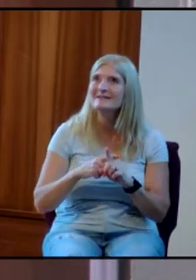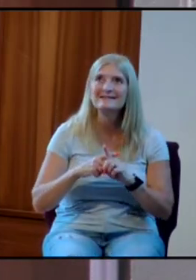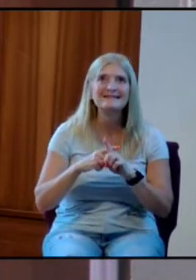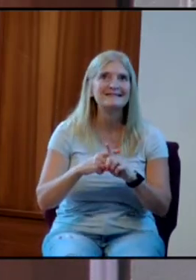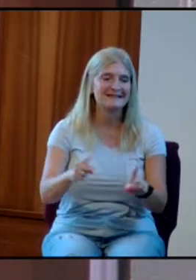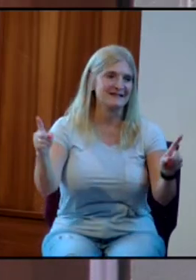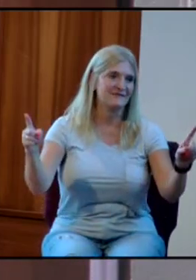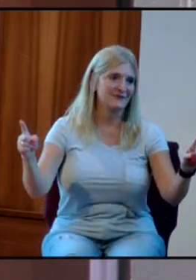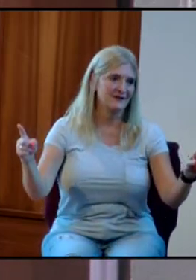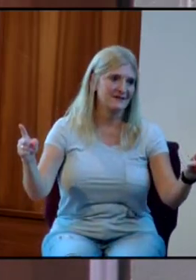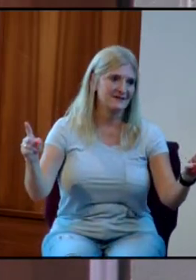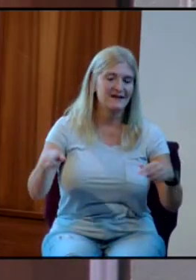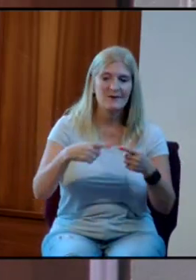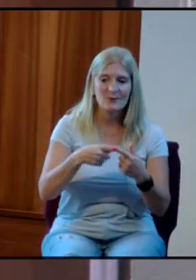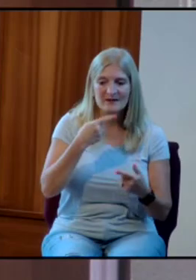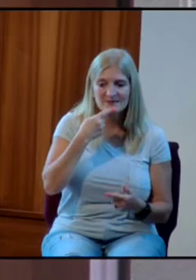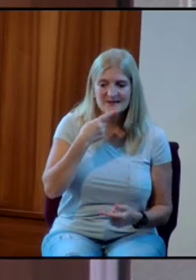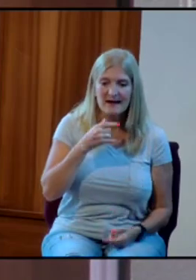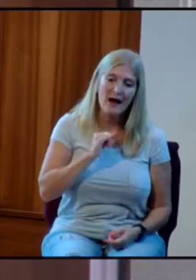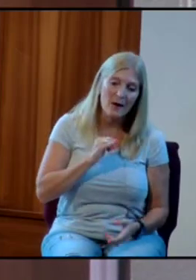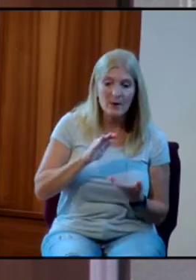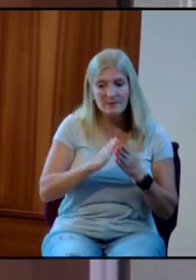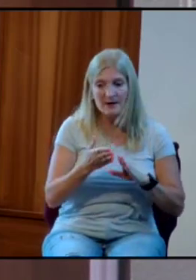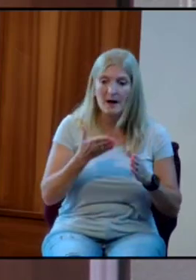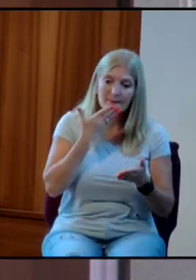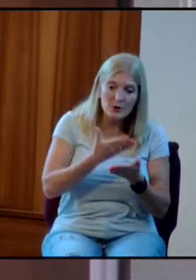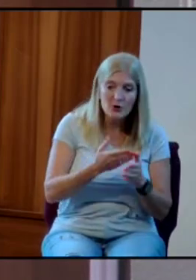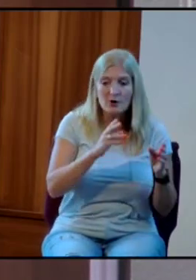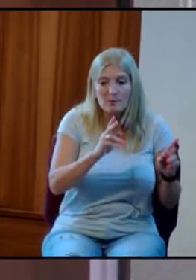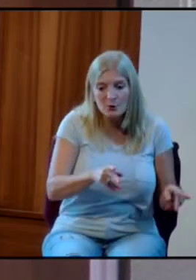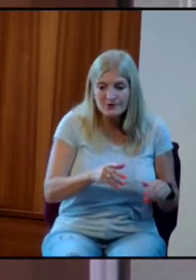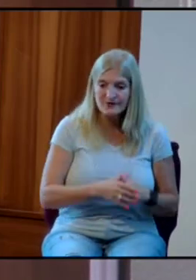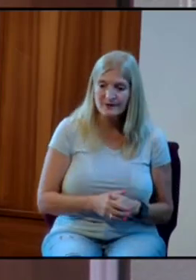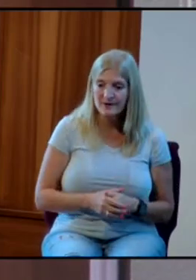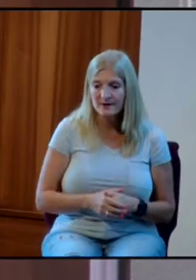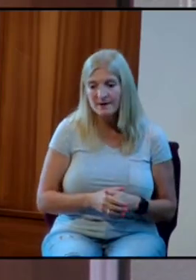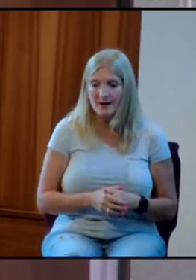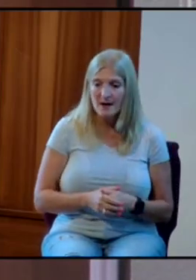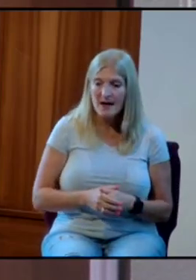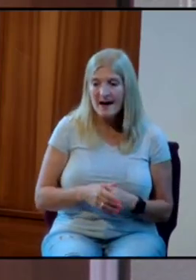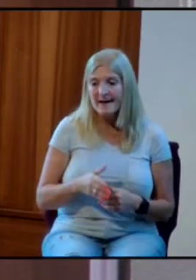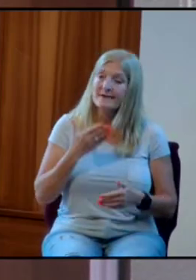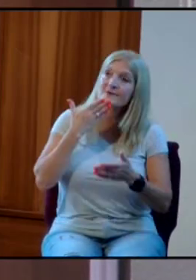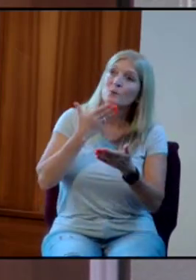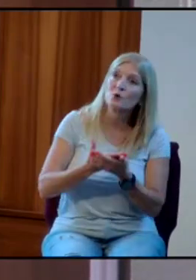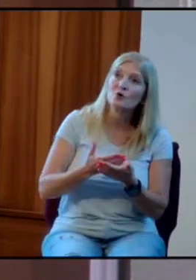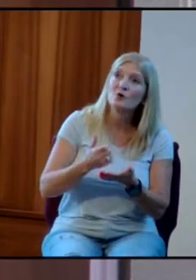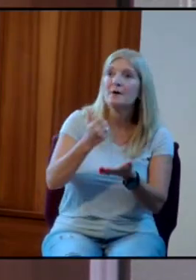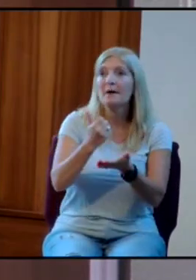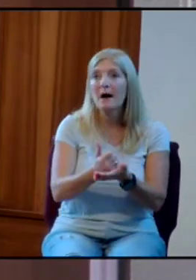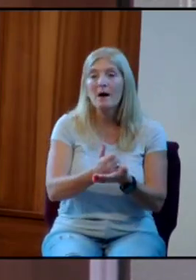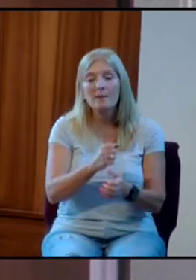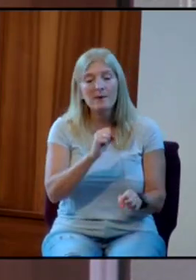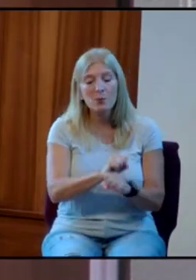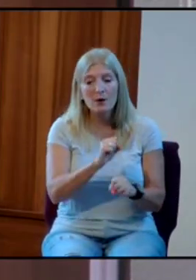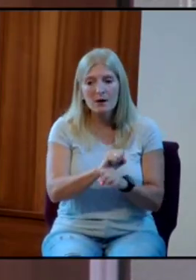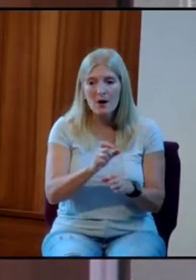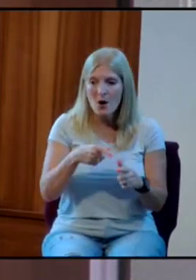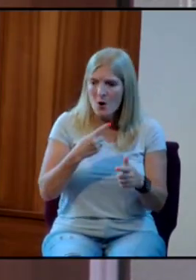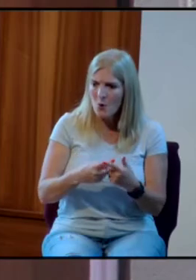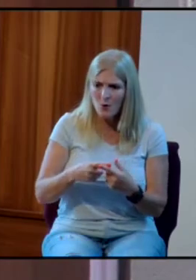saying, I want to be a good person. Getting a few good self-help ideas and try to make them work in your life.